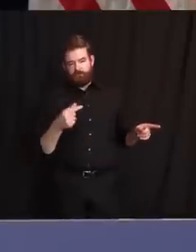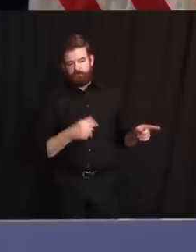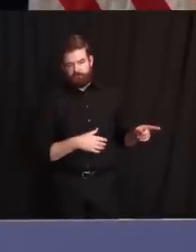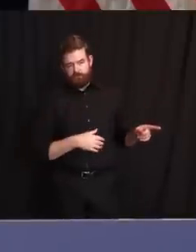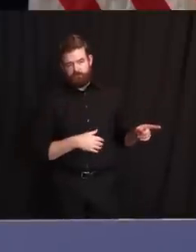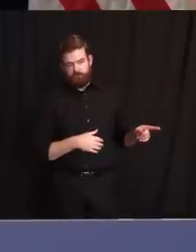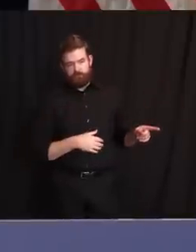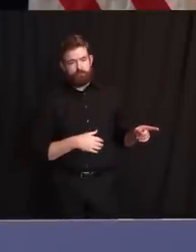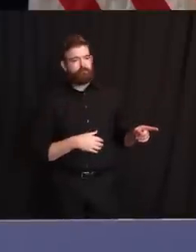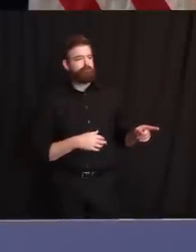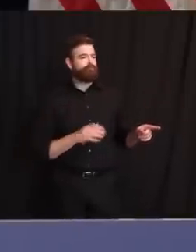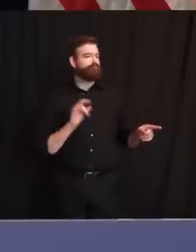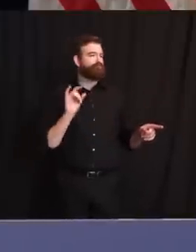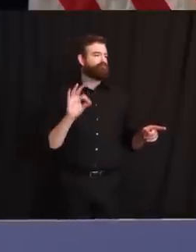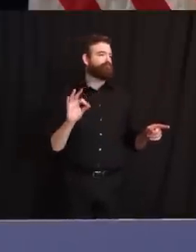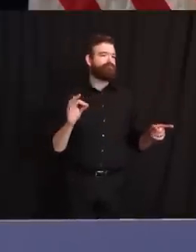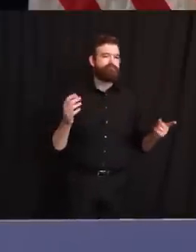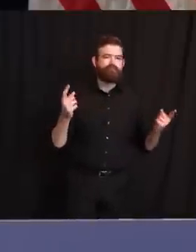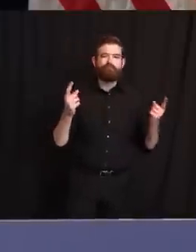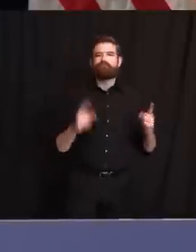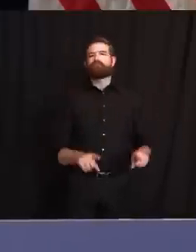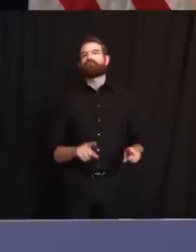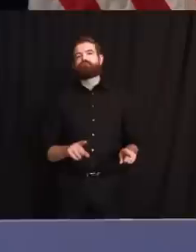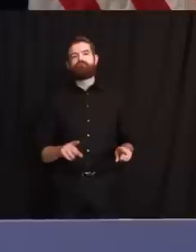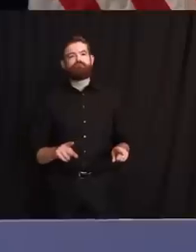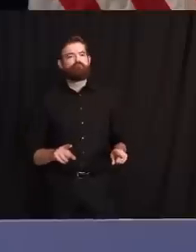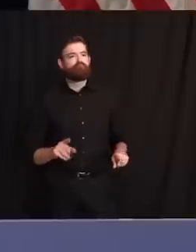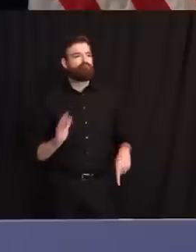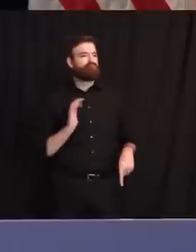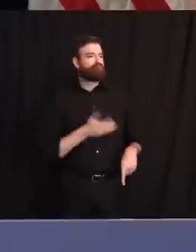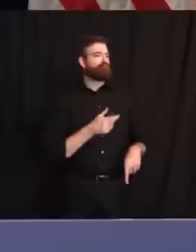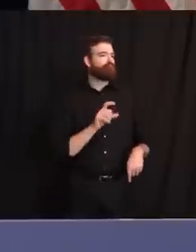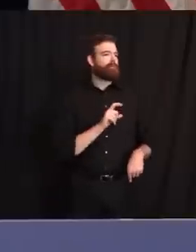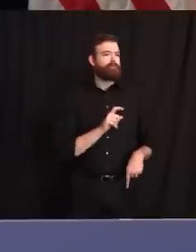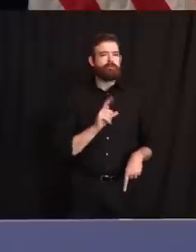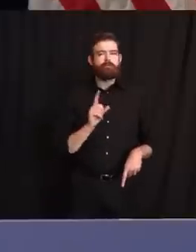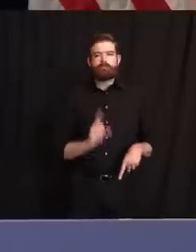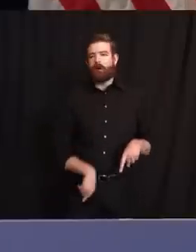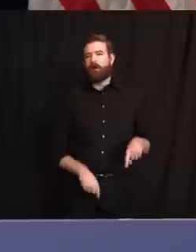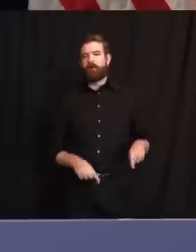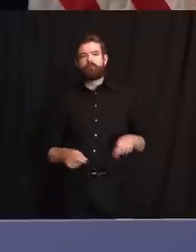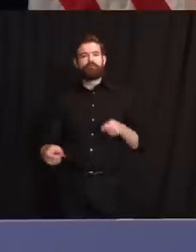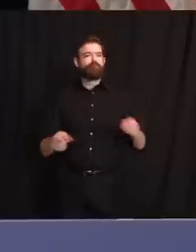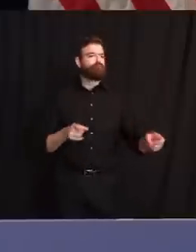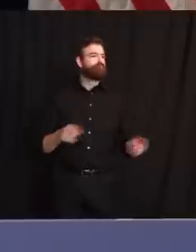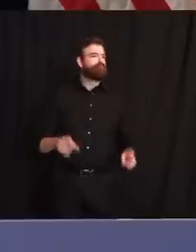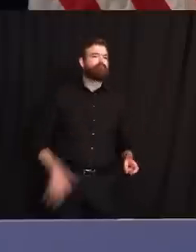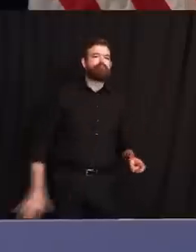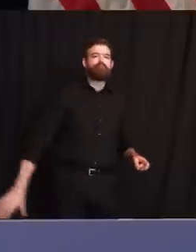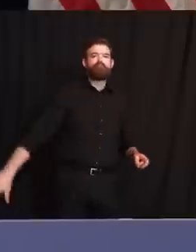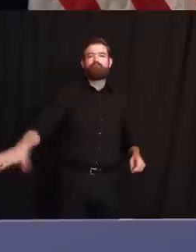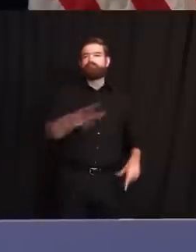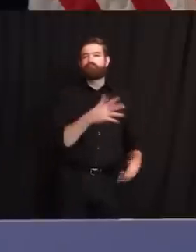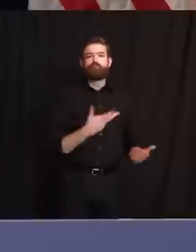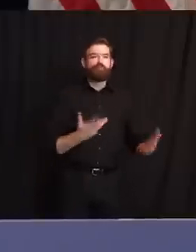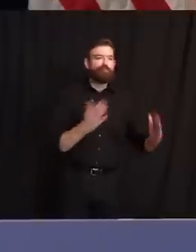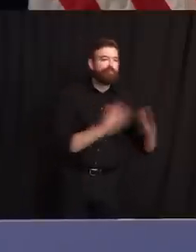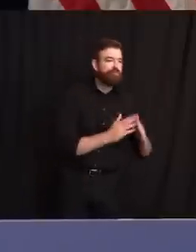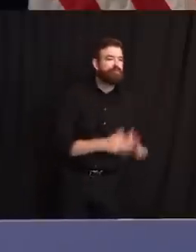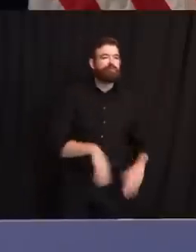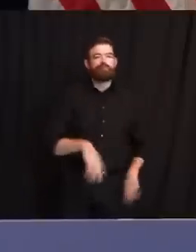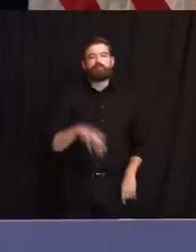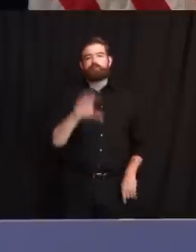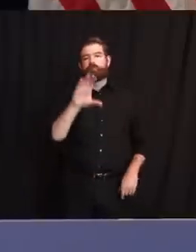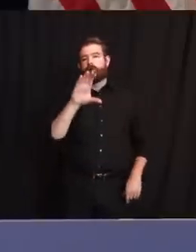properly with law enforcement with the current assets that we have deployed in either communities, counties, state